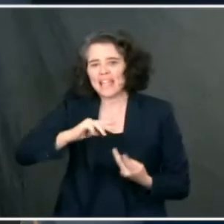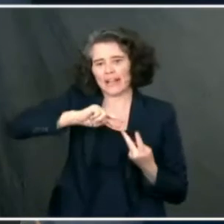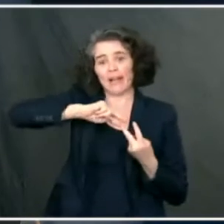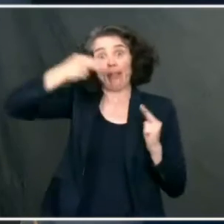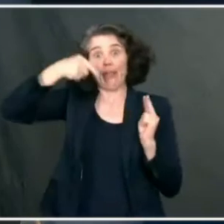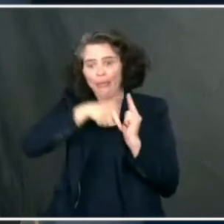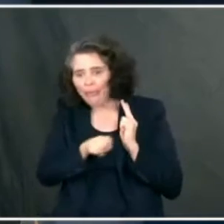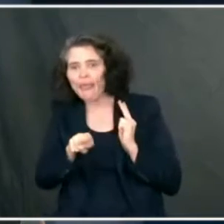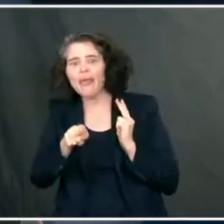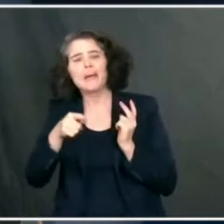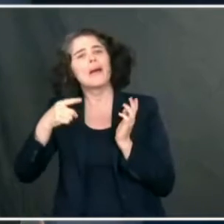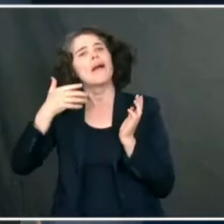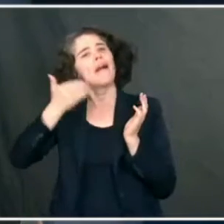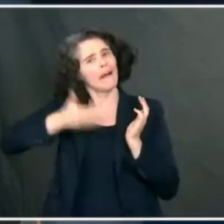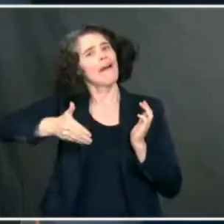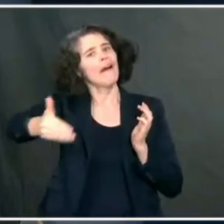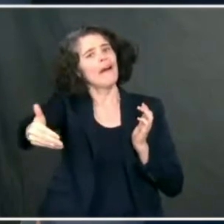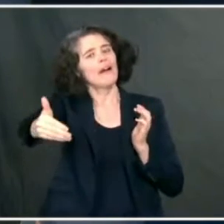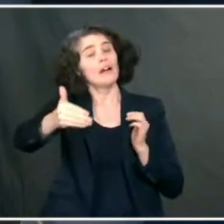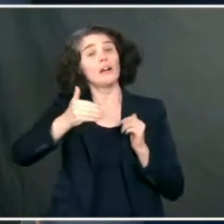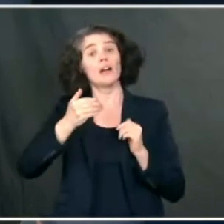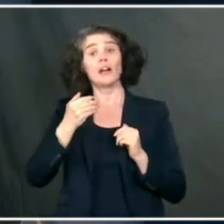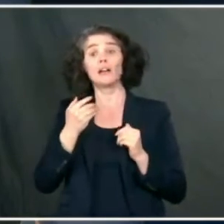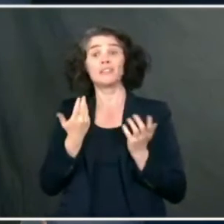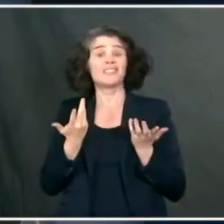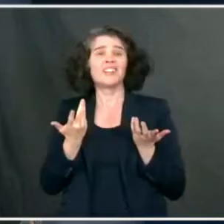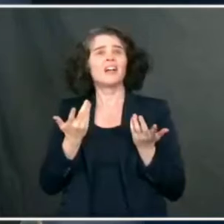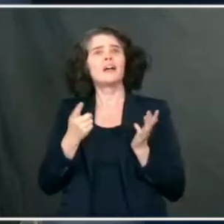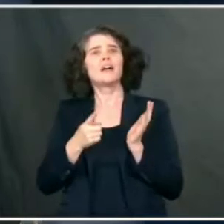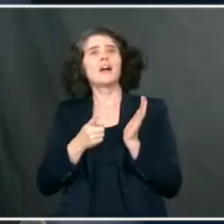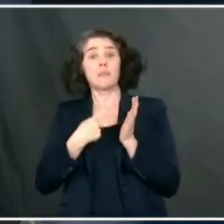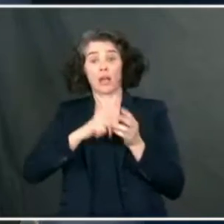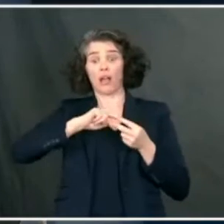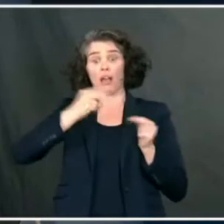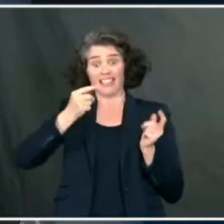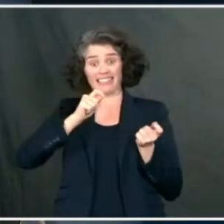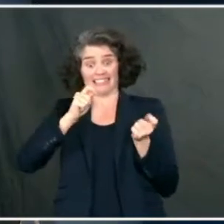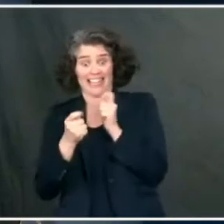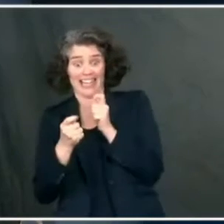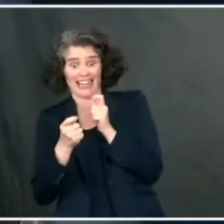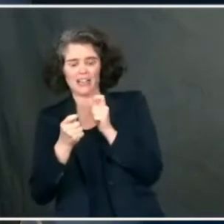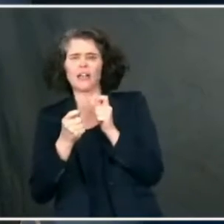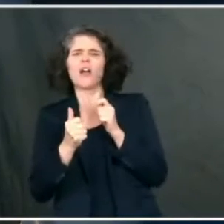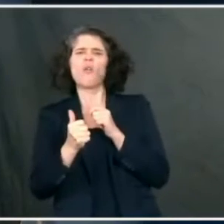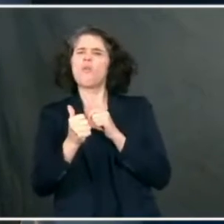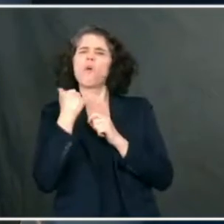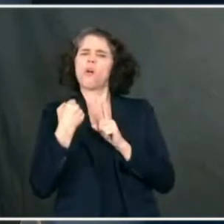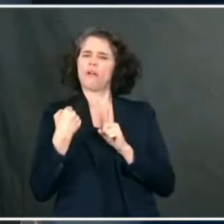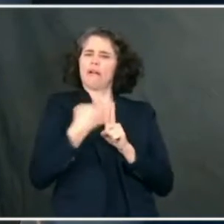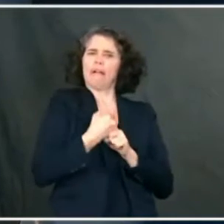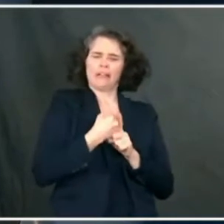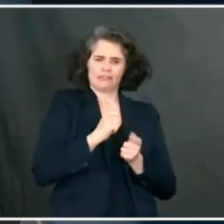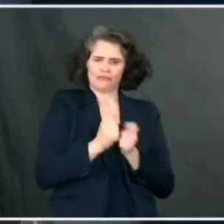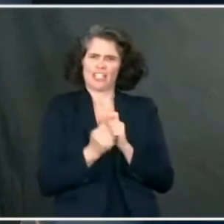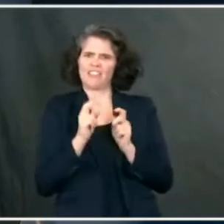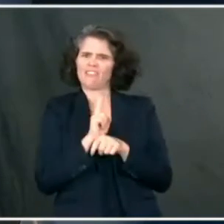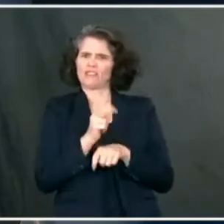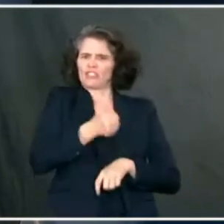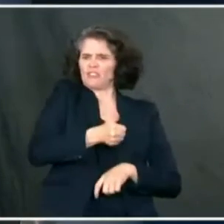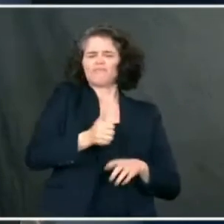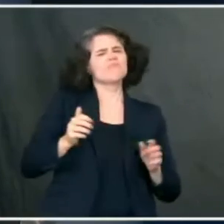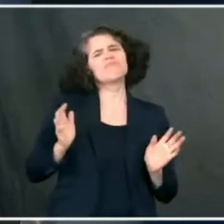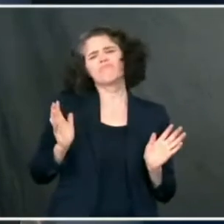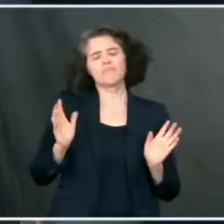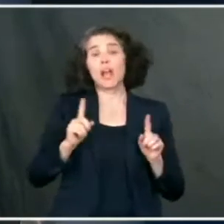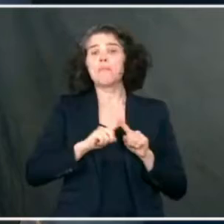don't have any physiological relevance with regard to the function of the virus itself. However, every once